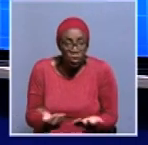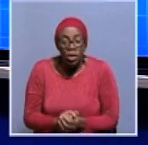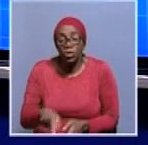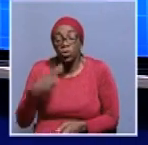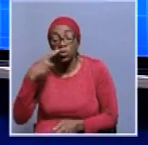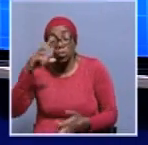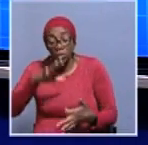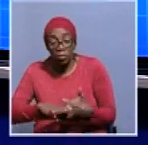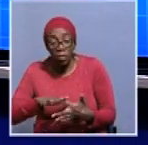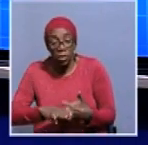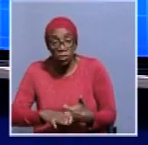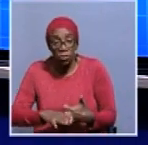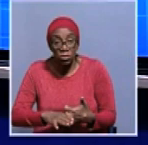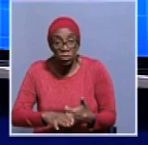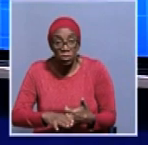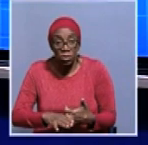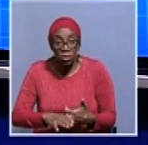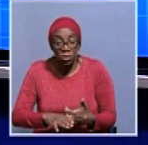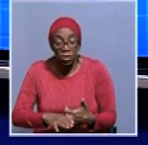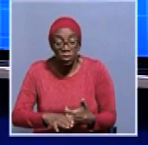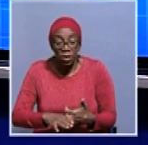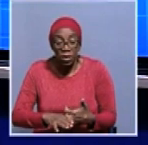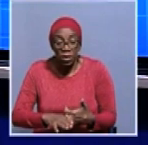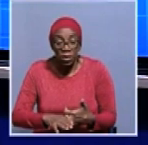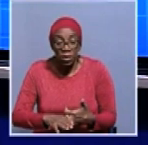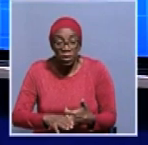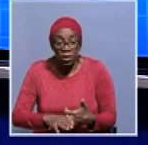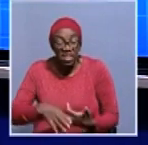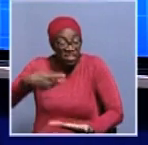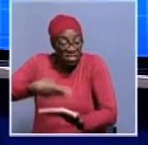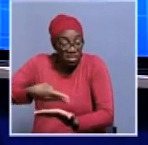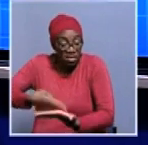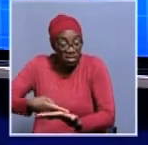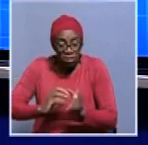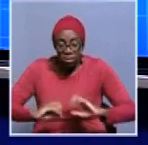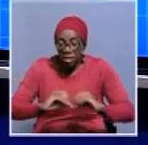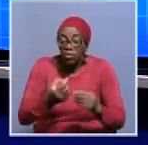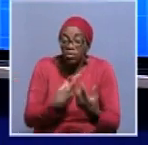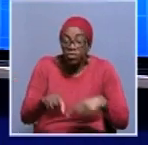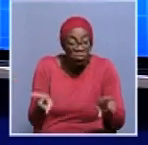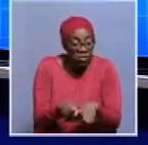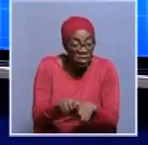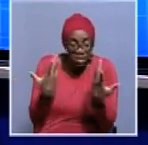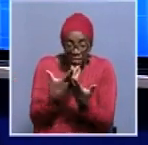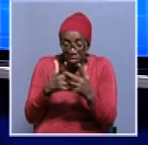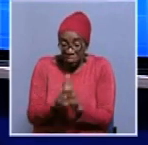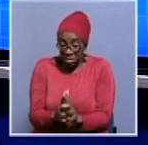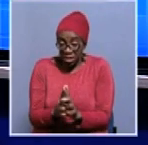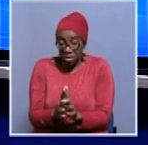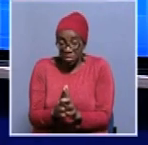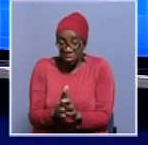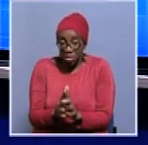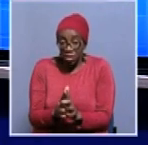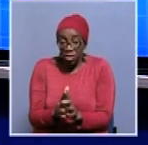earlier that the deceased do not come from the same church denominations does that in essence then rule out the